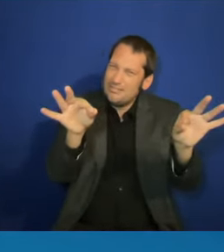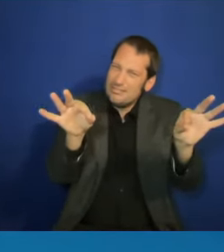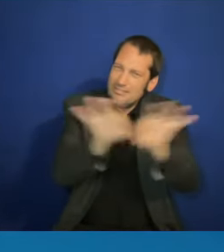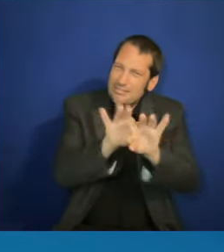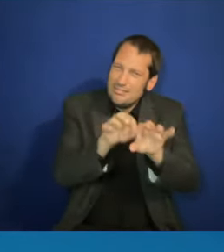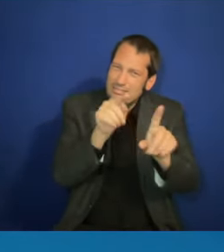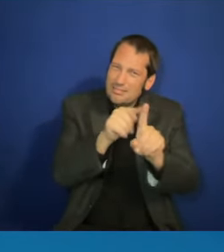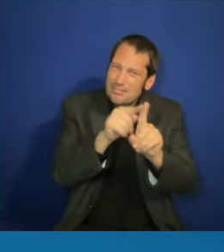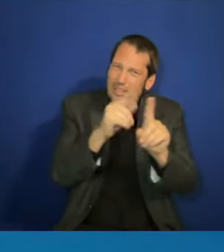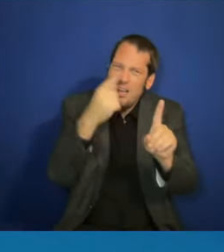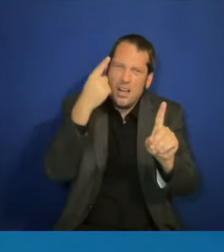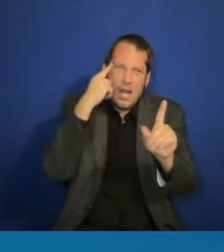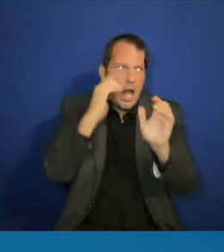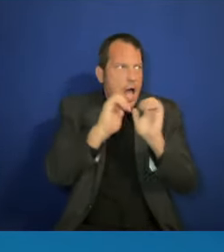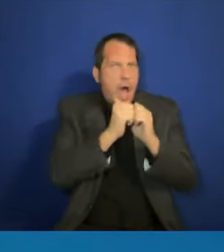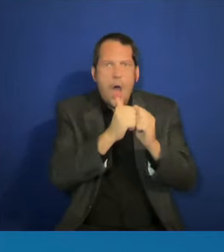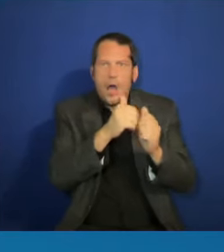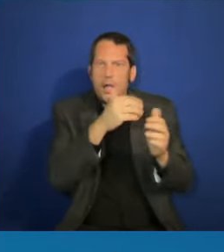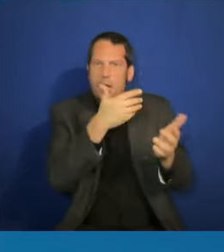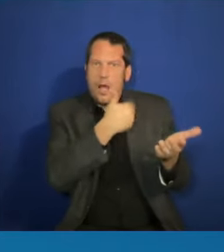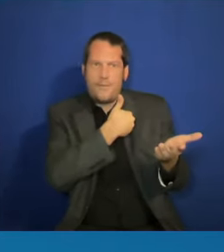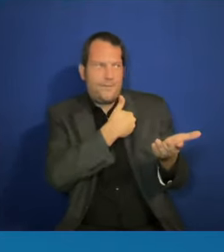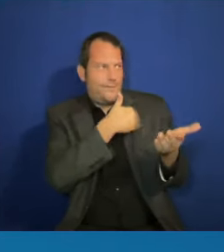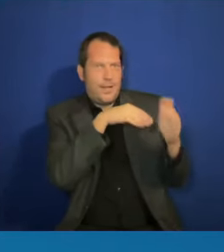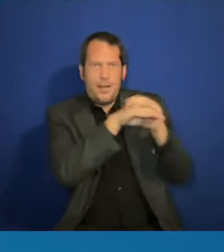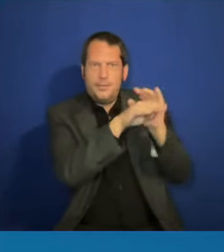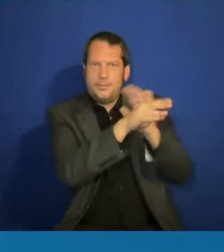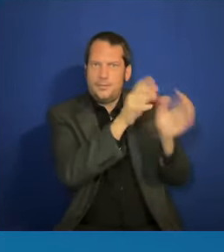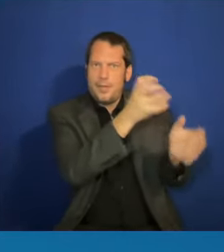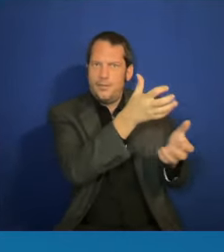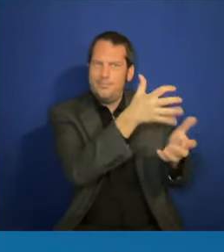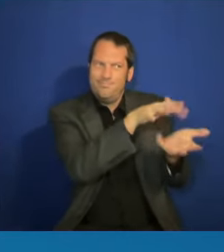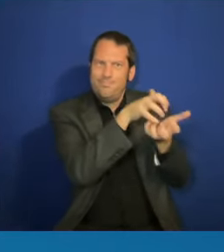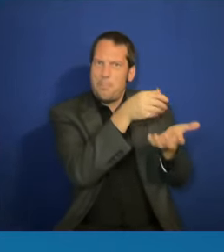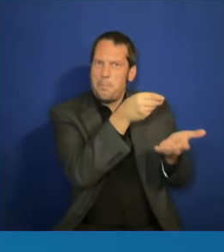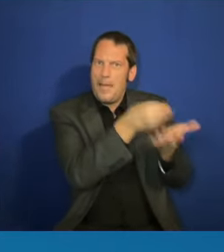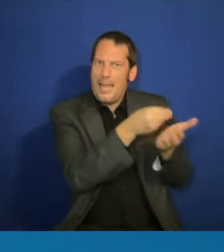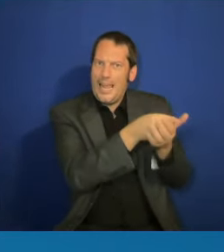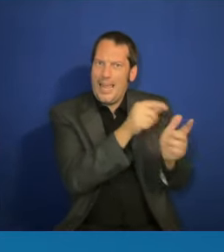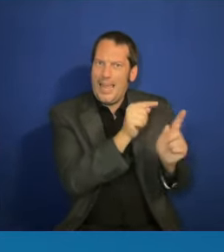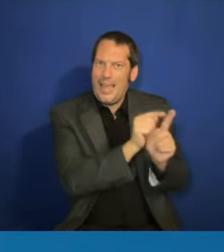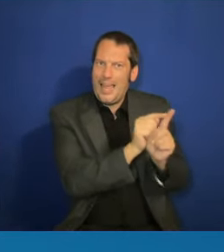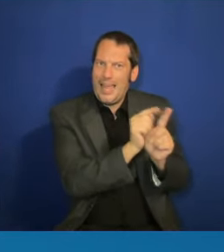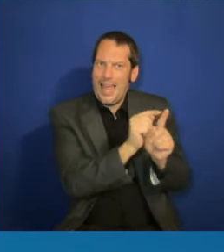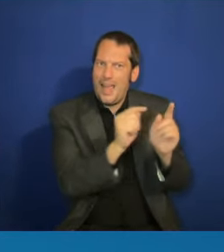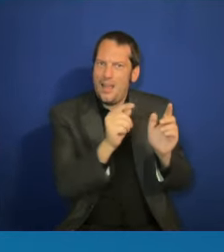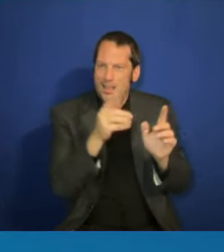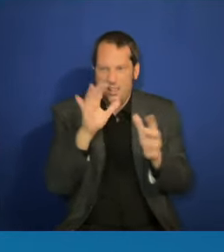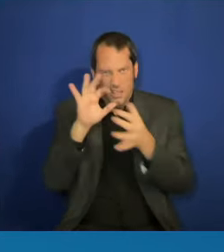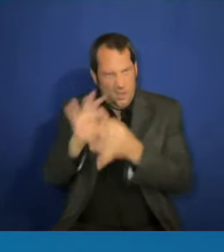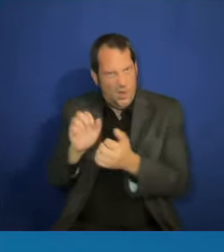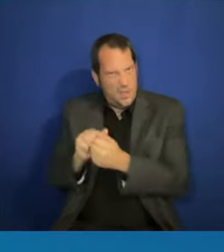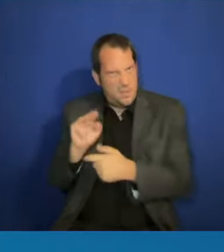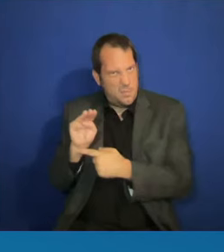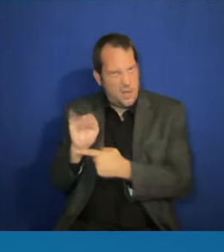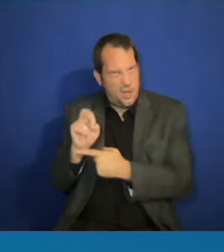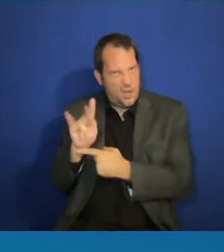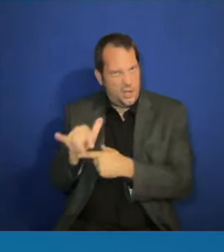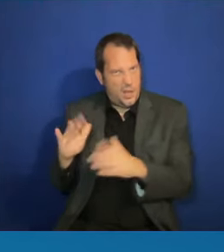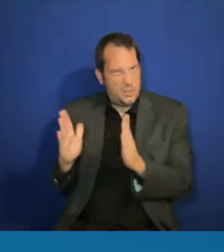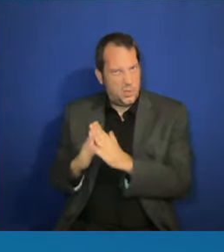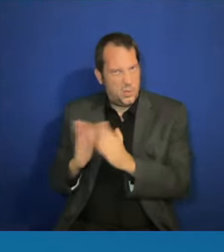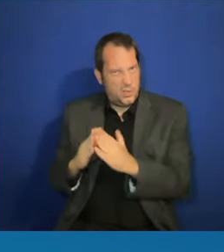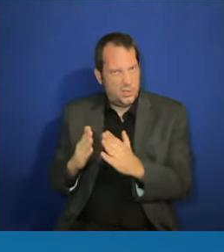and specifically here about Latino communities. It's not only about making sure people have a